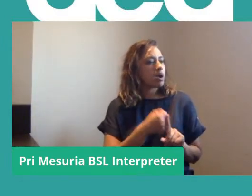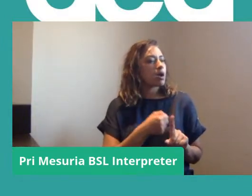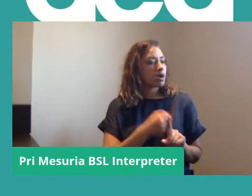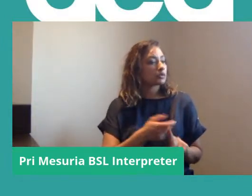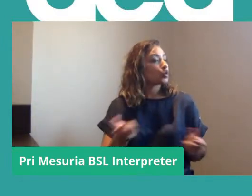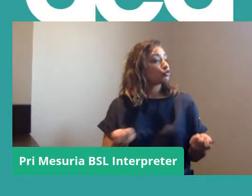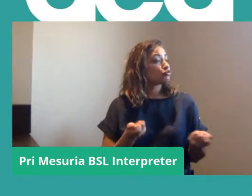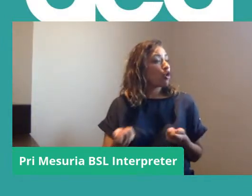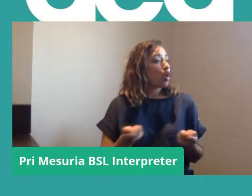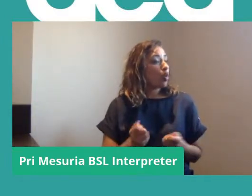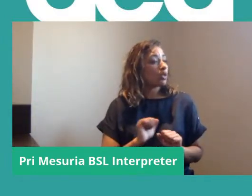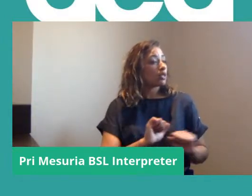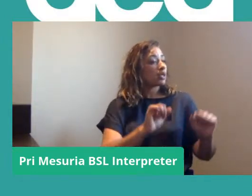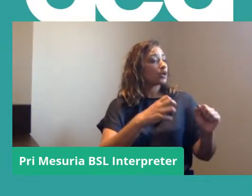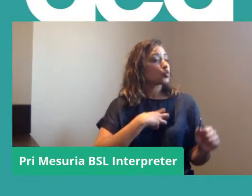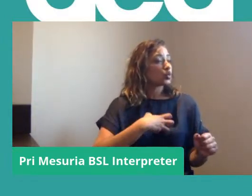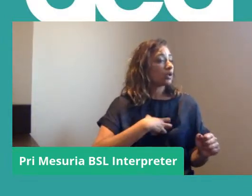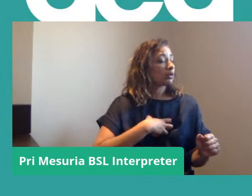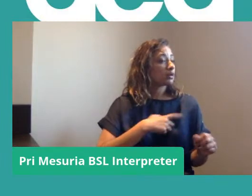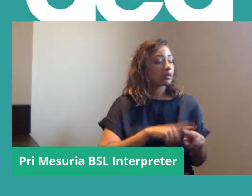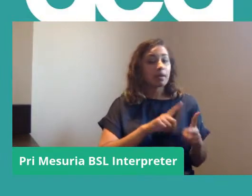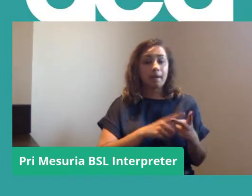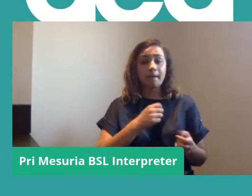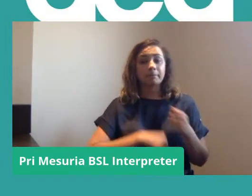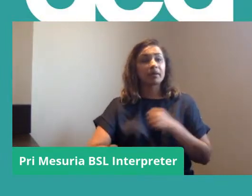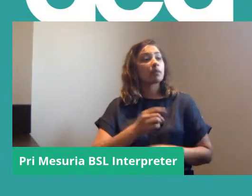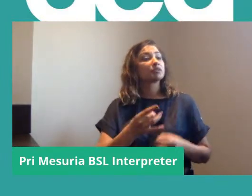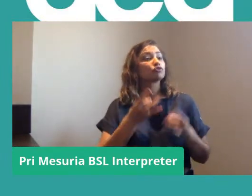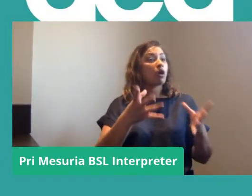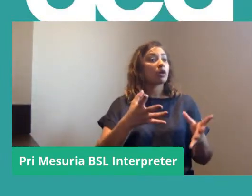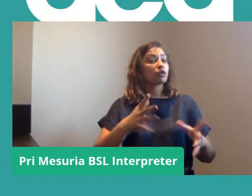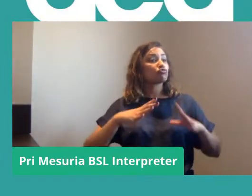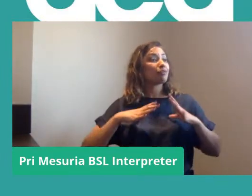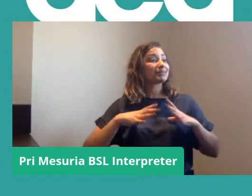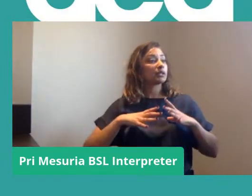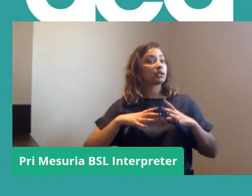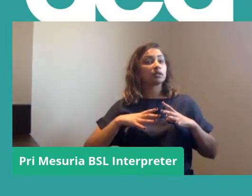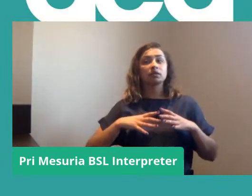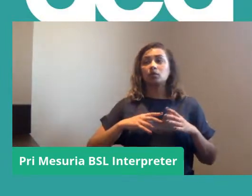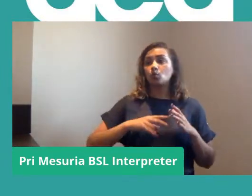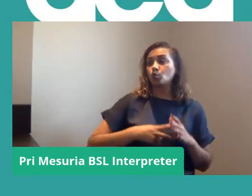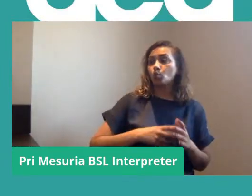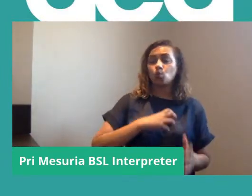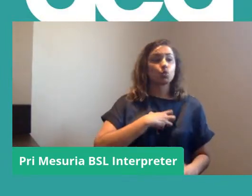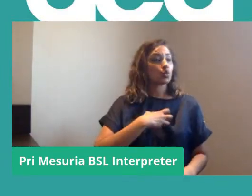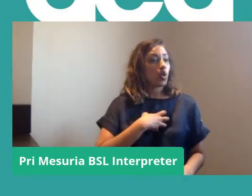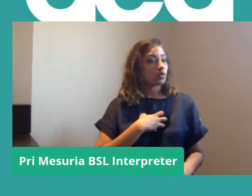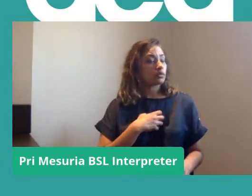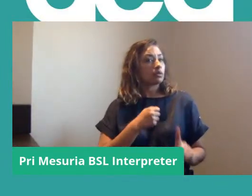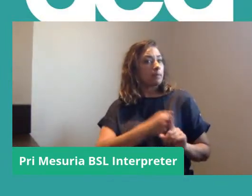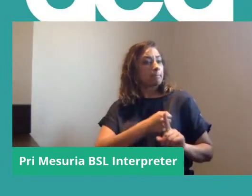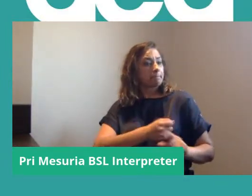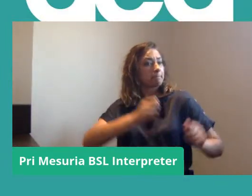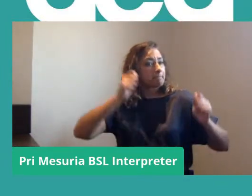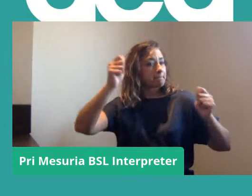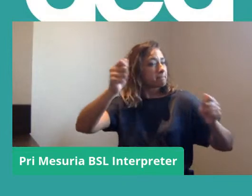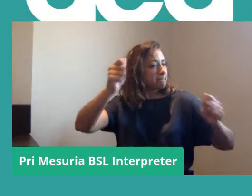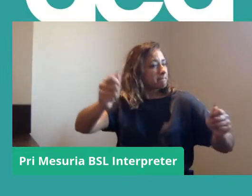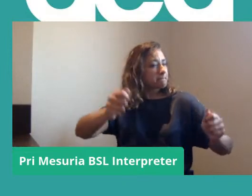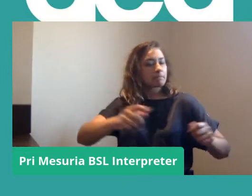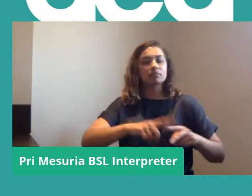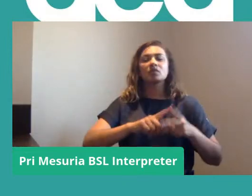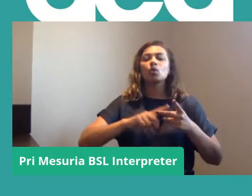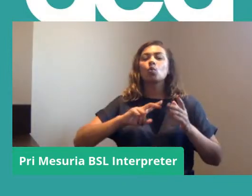control of their union, turn their union into a strike-ready organising union, and then to